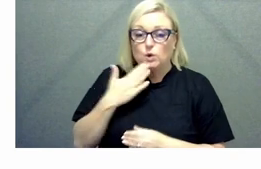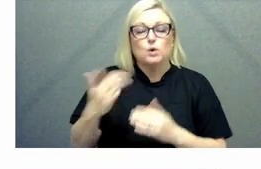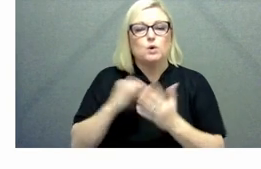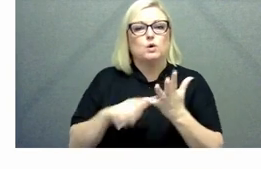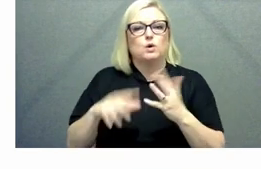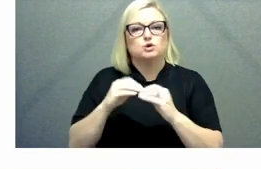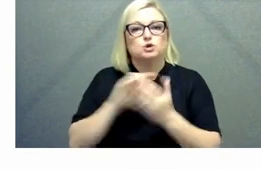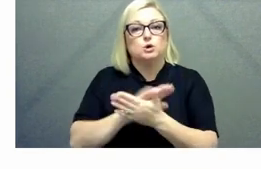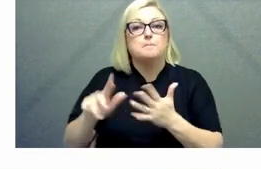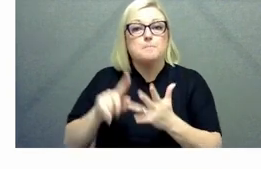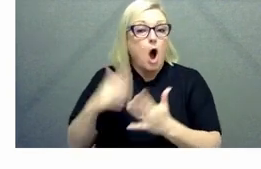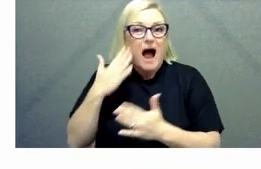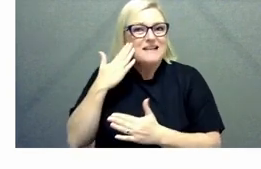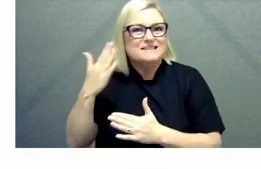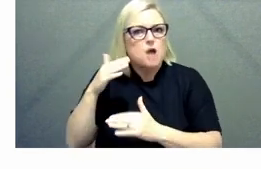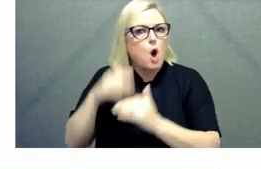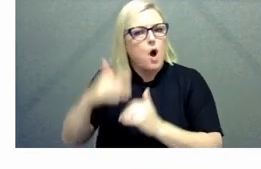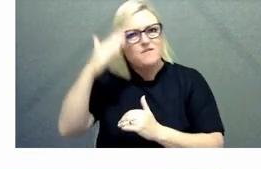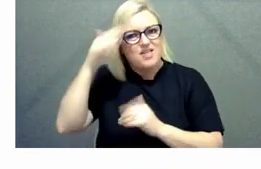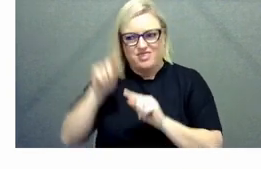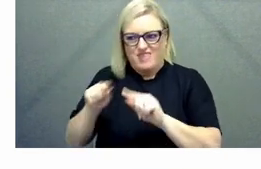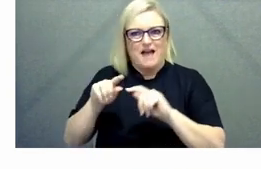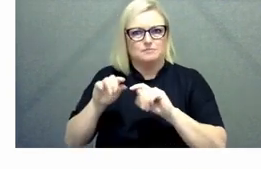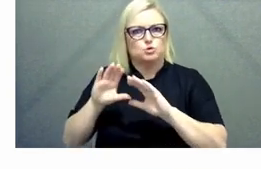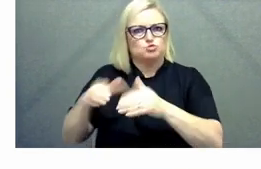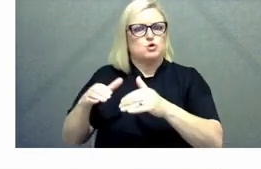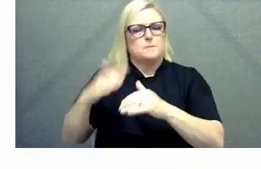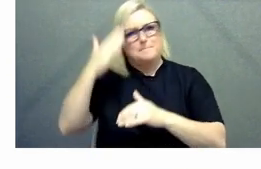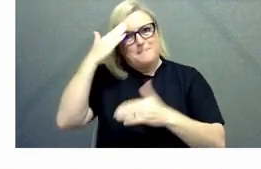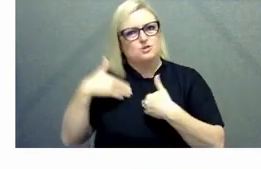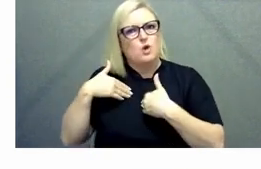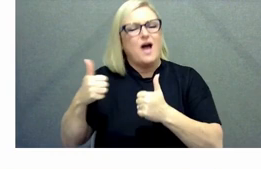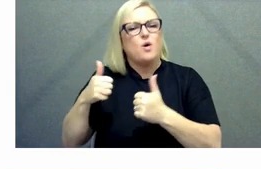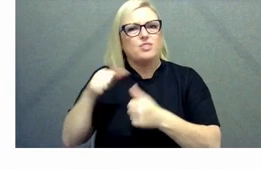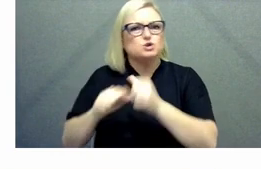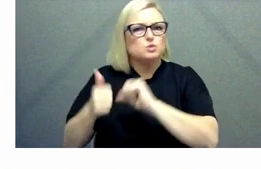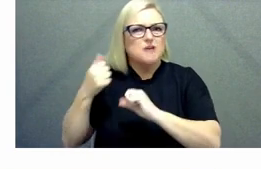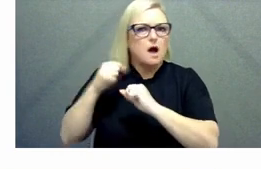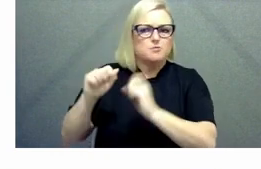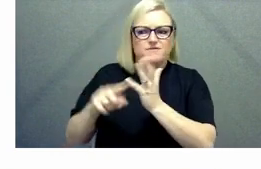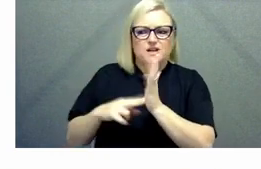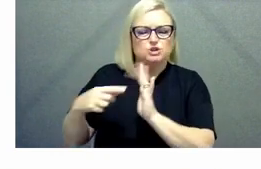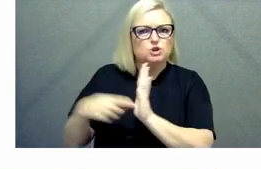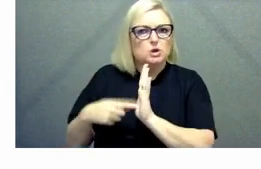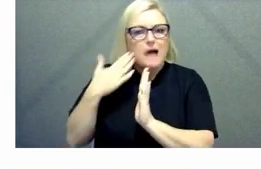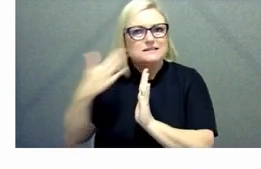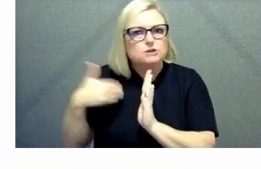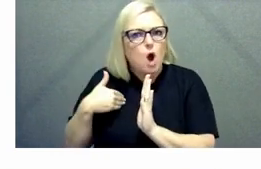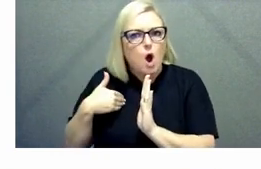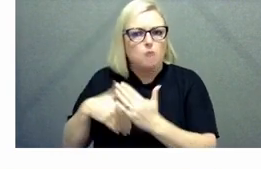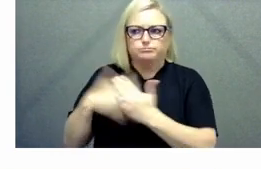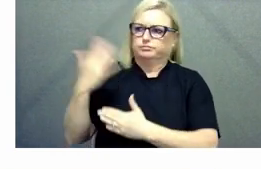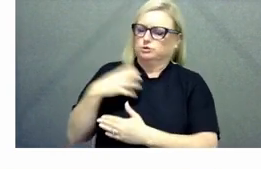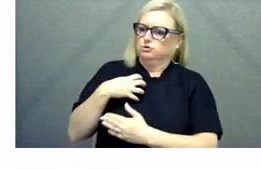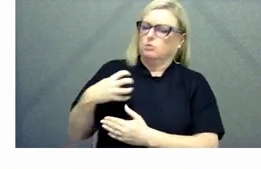mental health and suicide prevention unit um in the apsc so really um important uh to